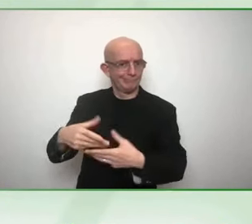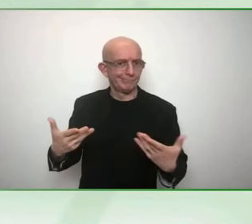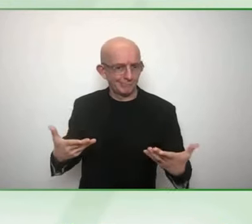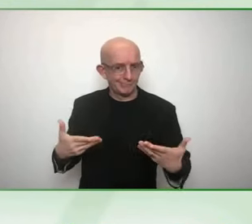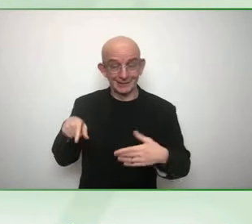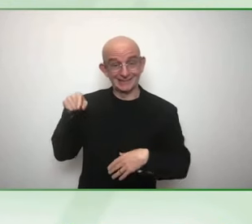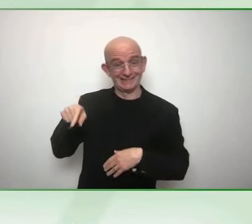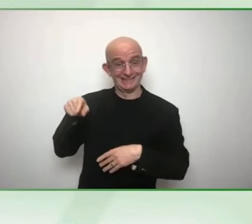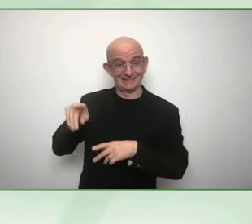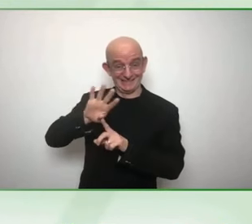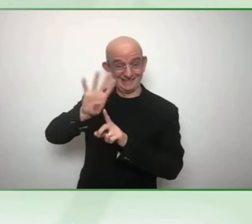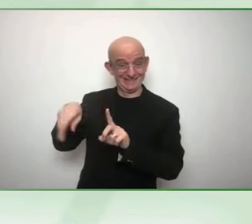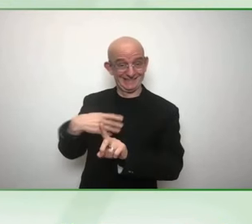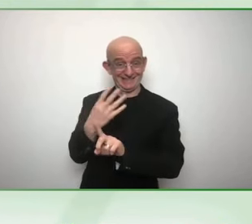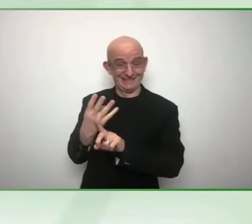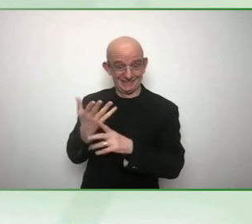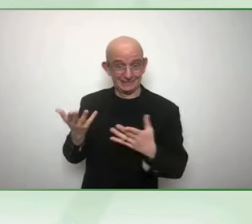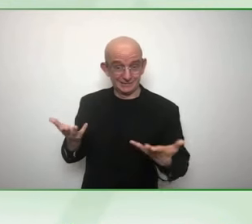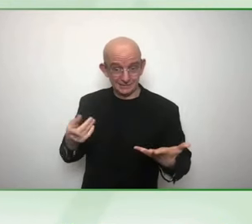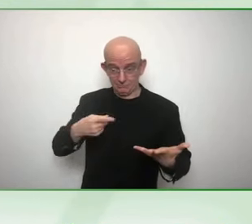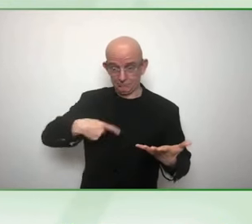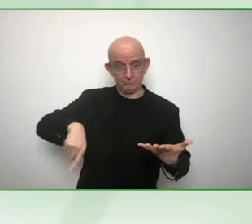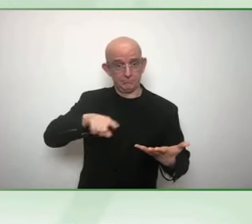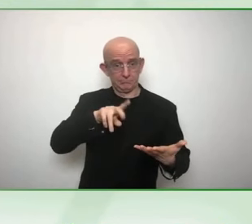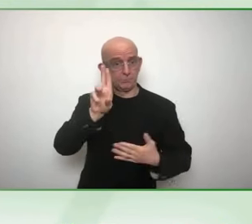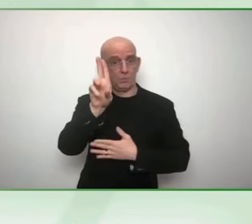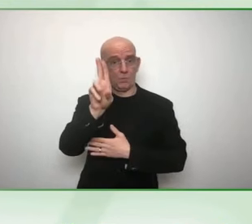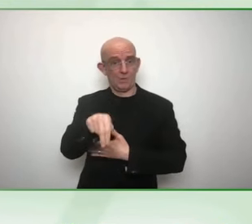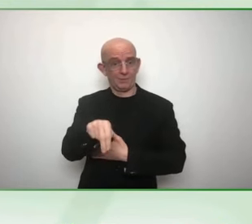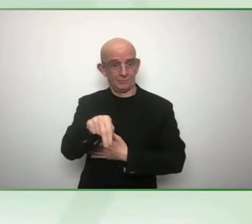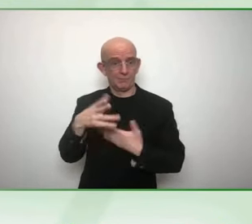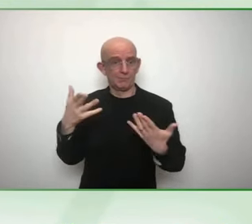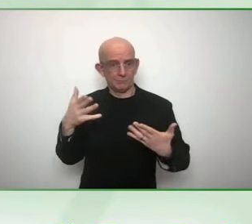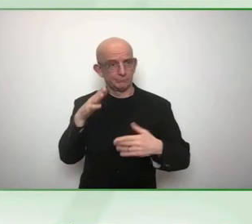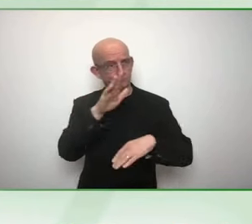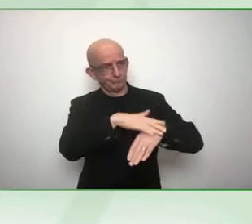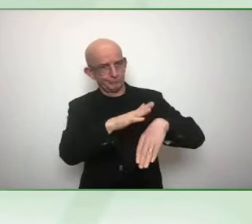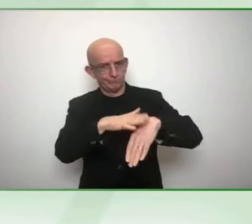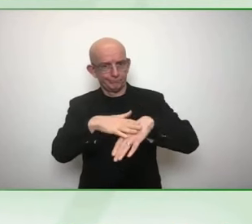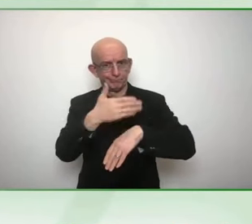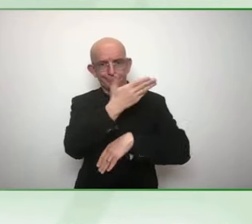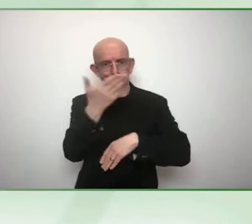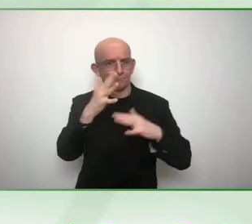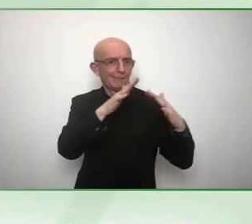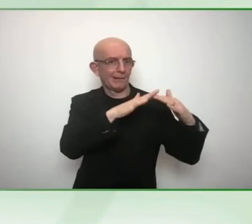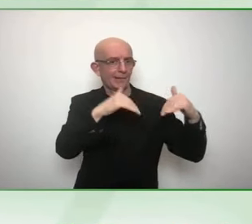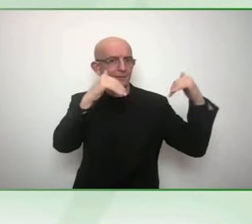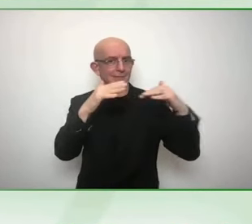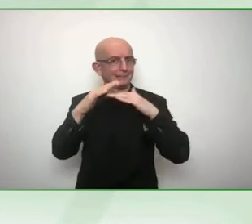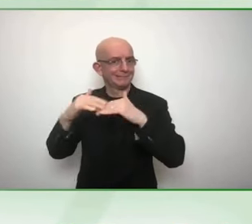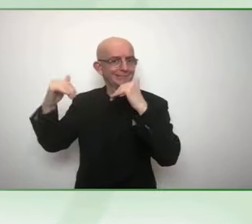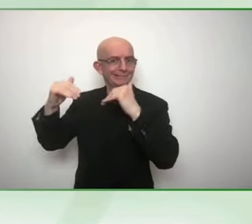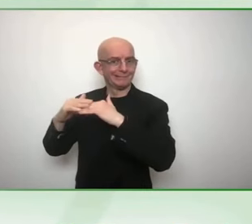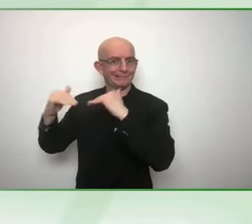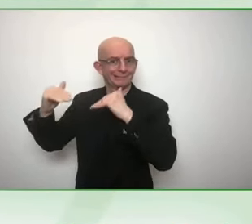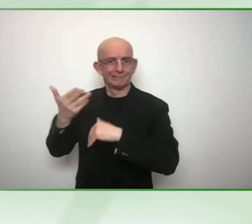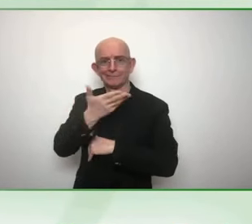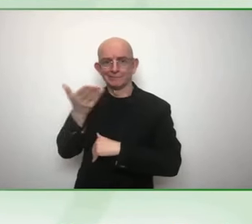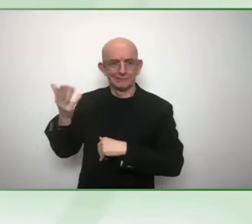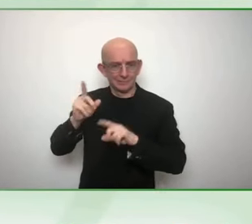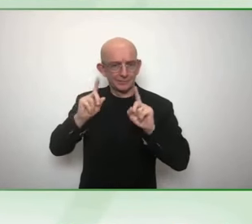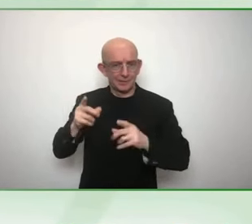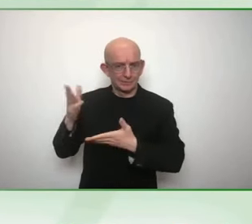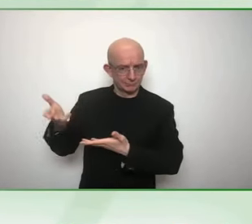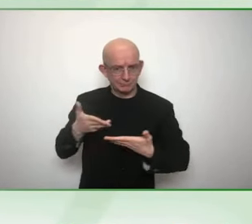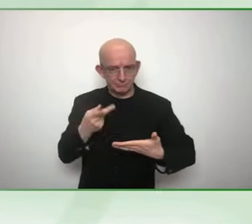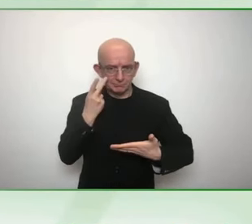to provide data, being poverty rate or enrollment rate in schools